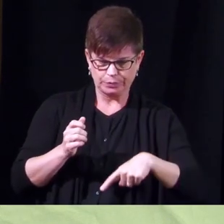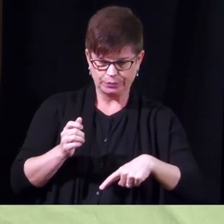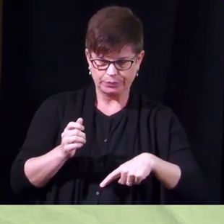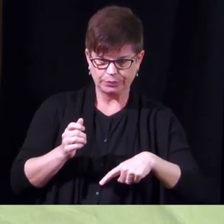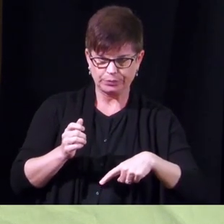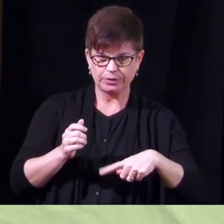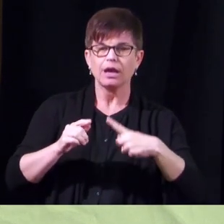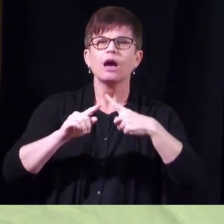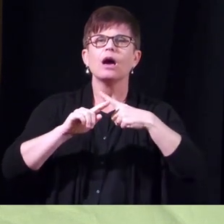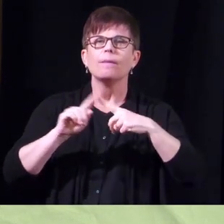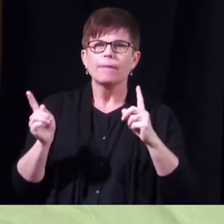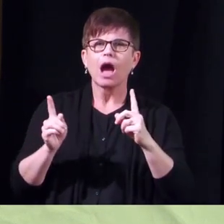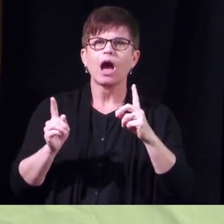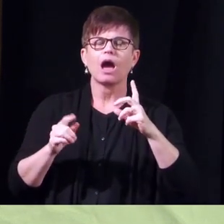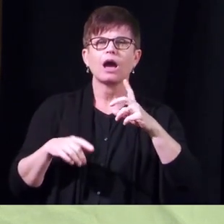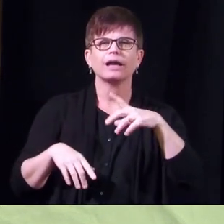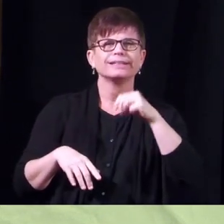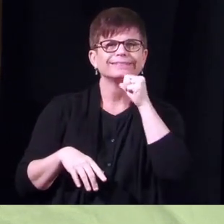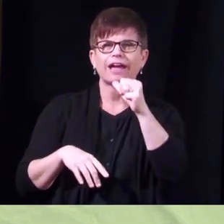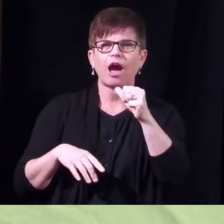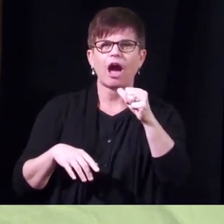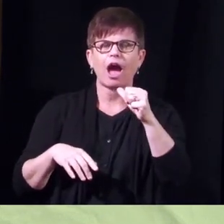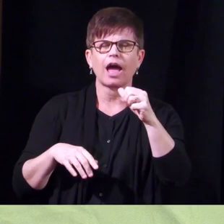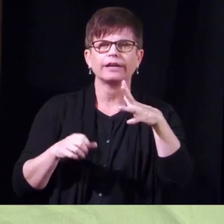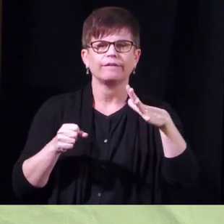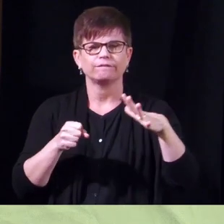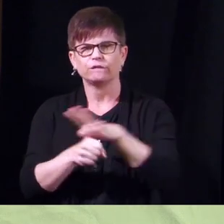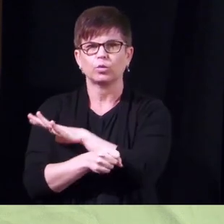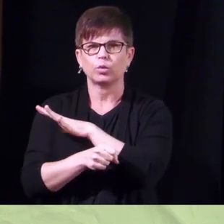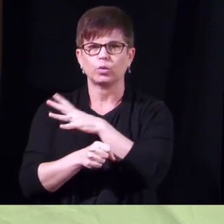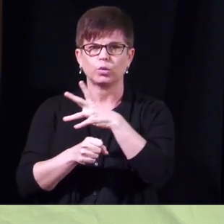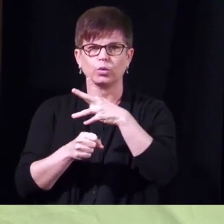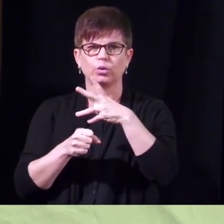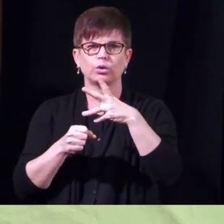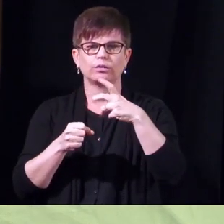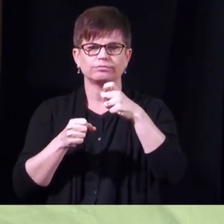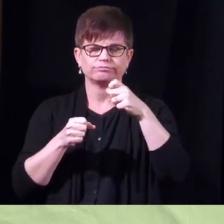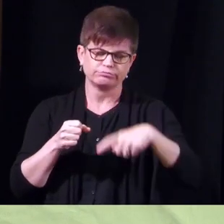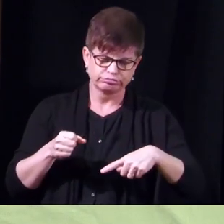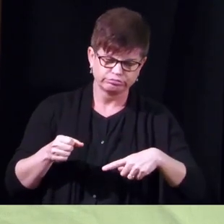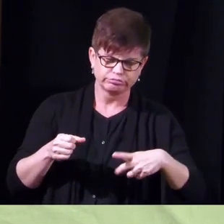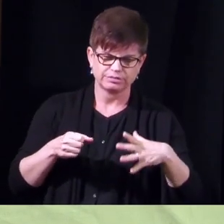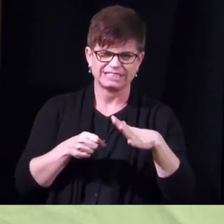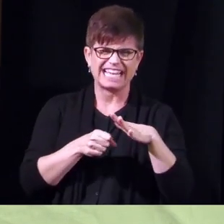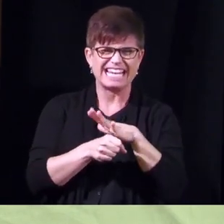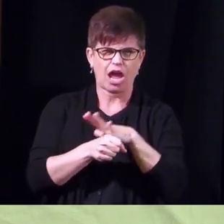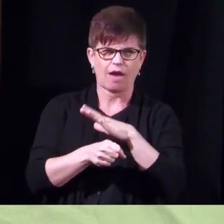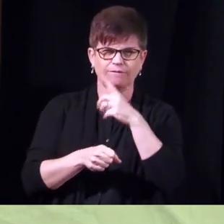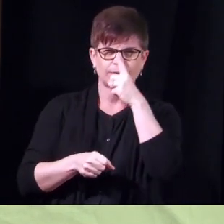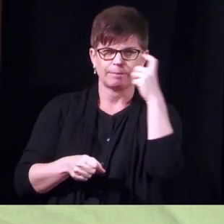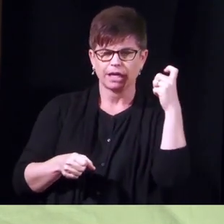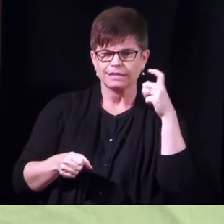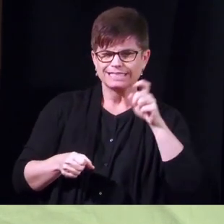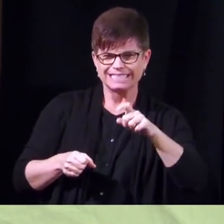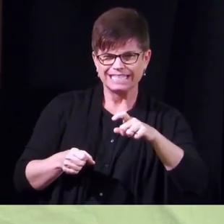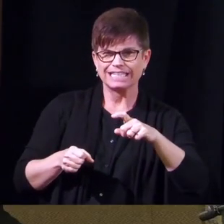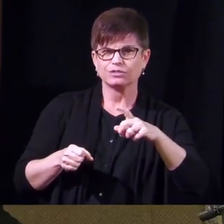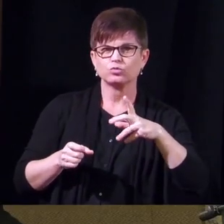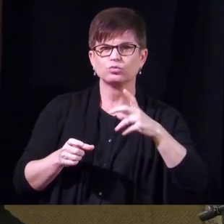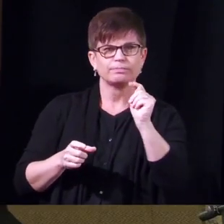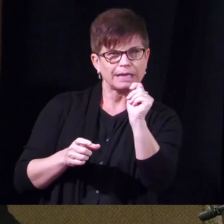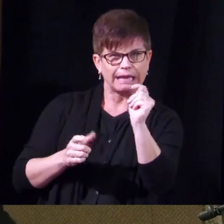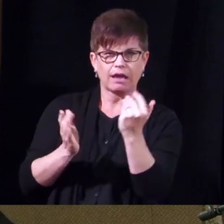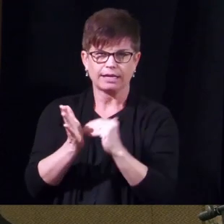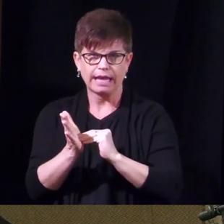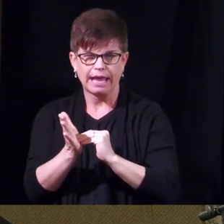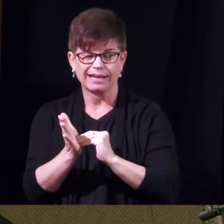overflow and in those patients it's a more complicated situation because uh we have to try to get